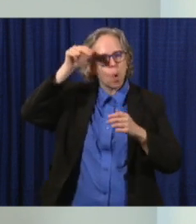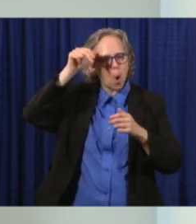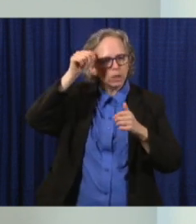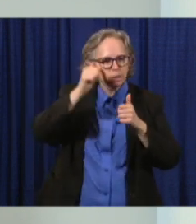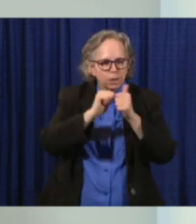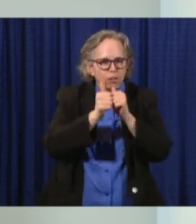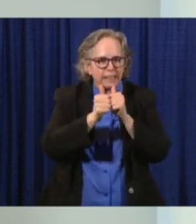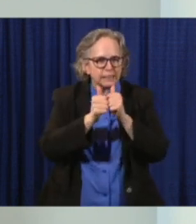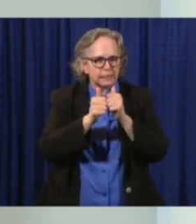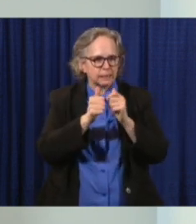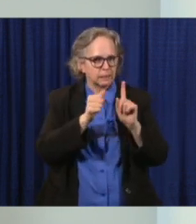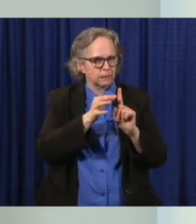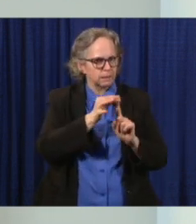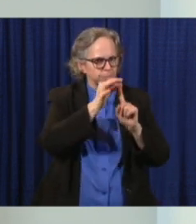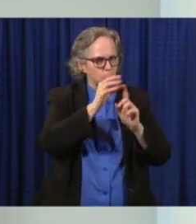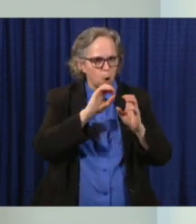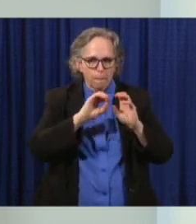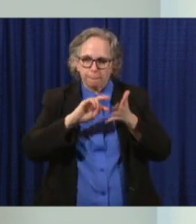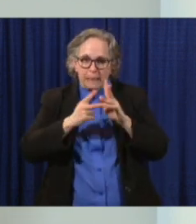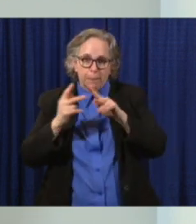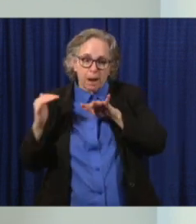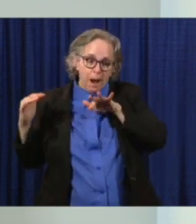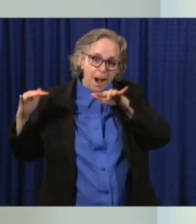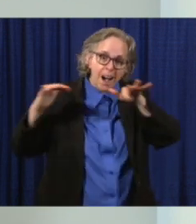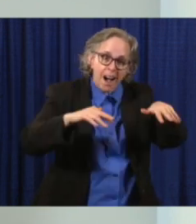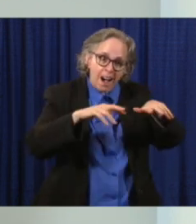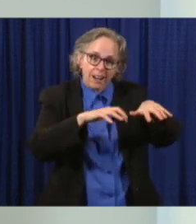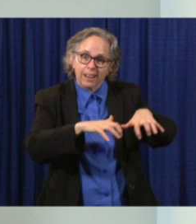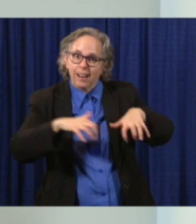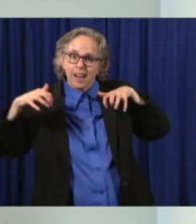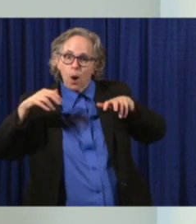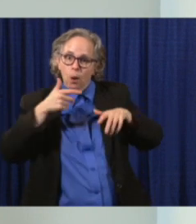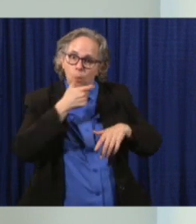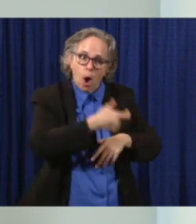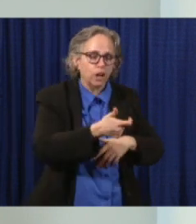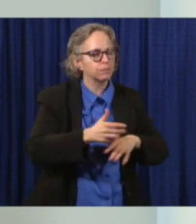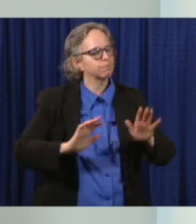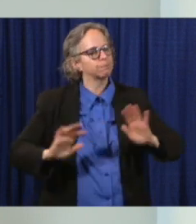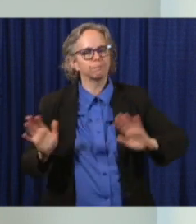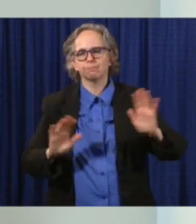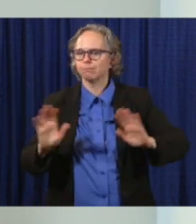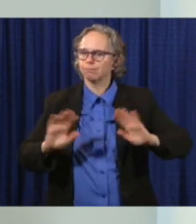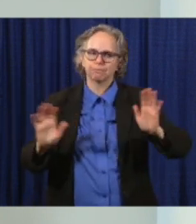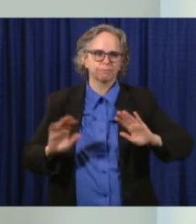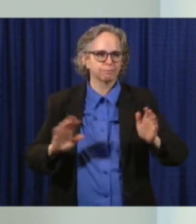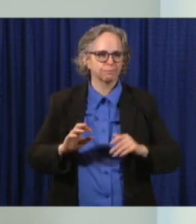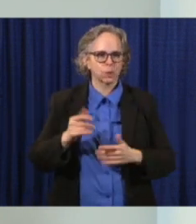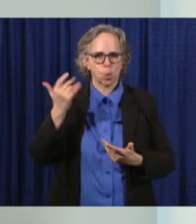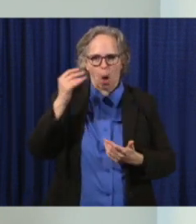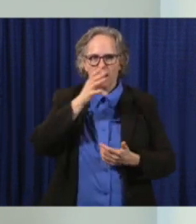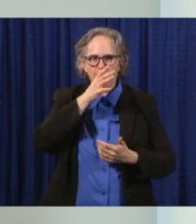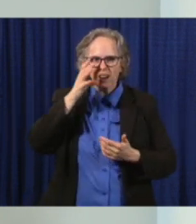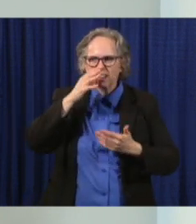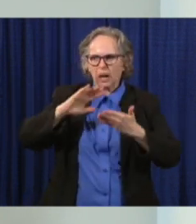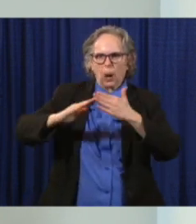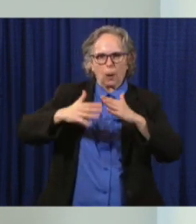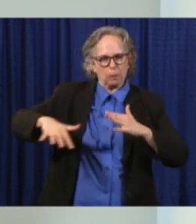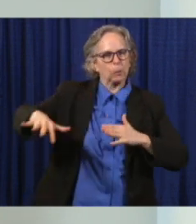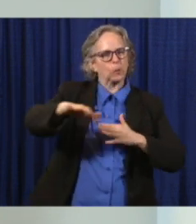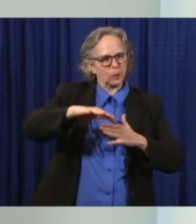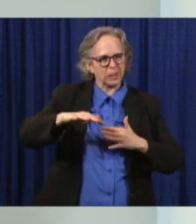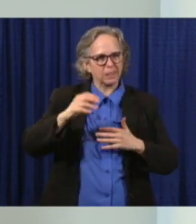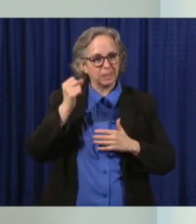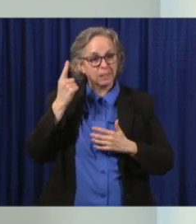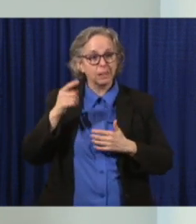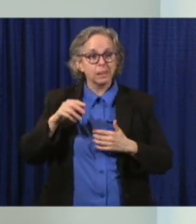spectators. No spectators. This, I know, is an important priority in the agricultural community. And the Racing Commission has provided guidance